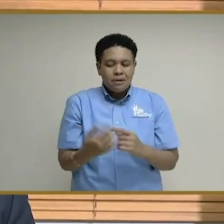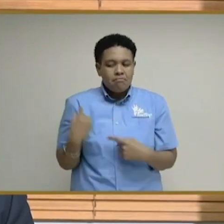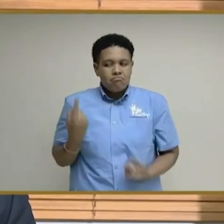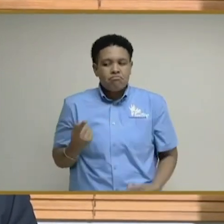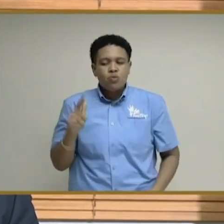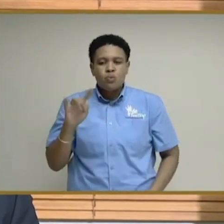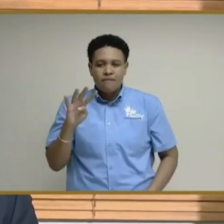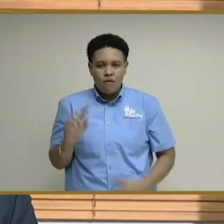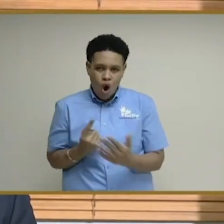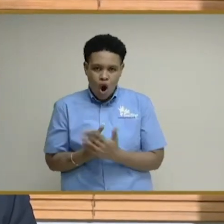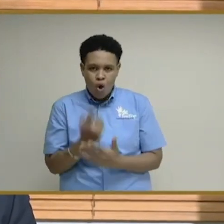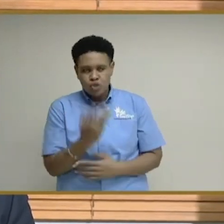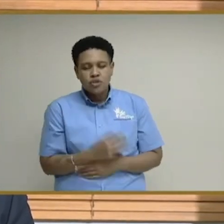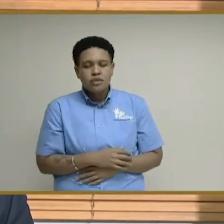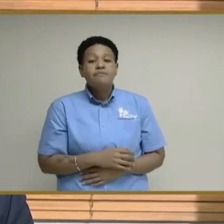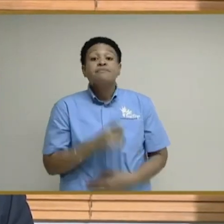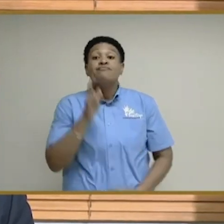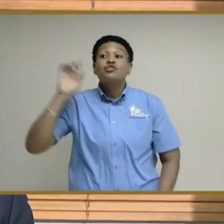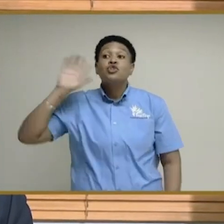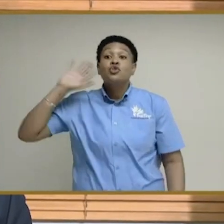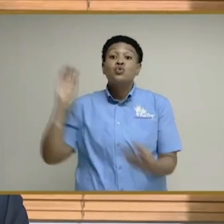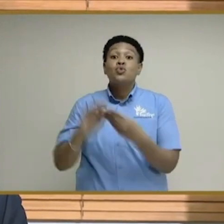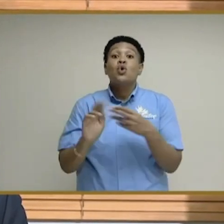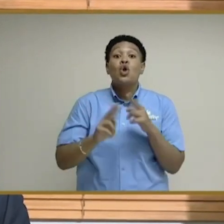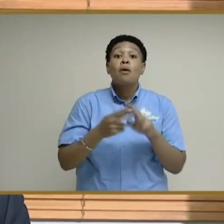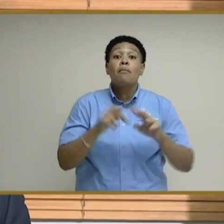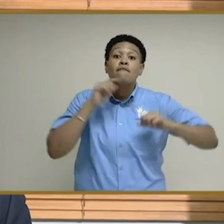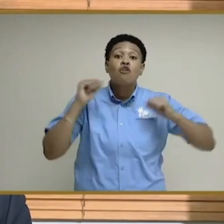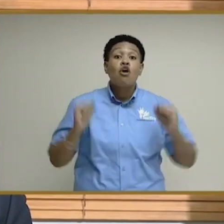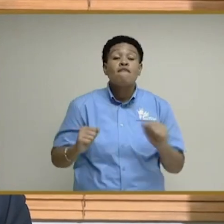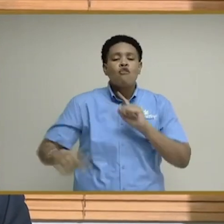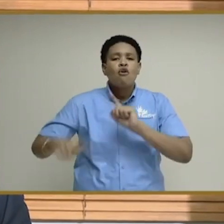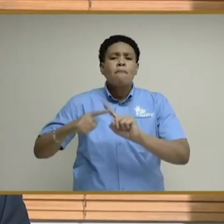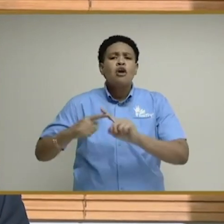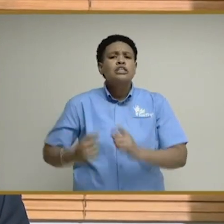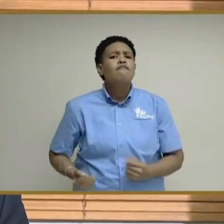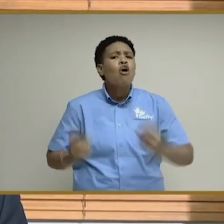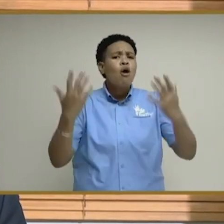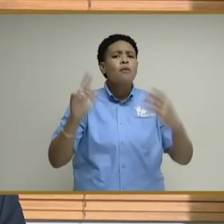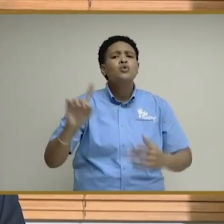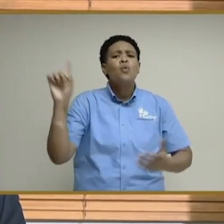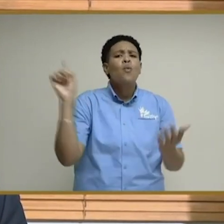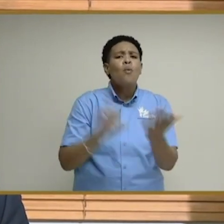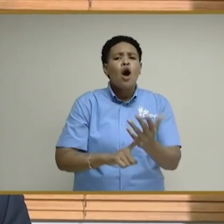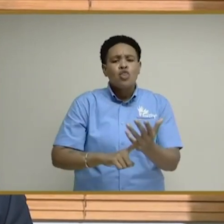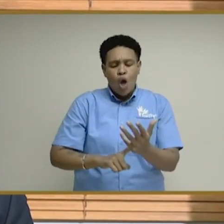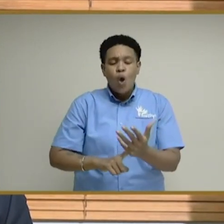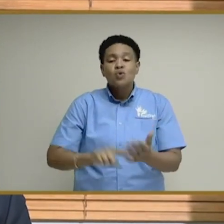last 24 hours. The total number of confirmed positives now stands at 1